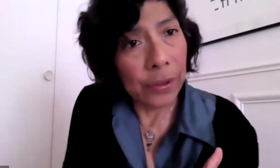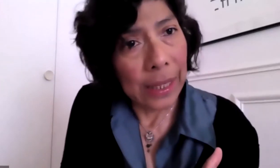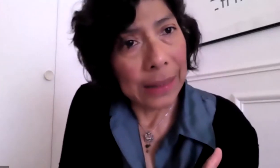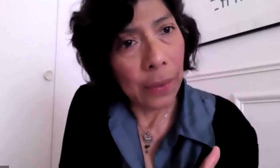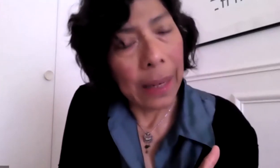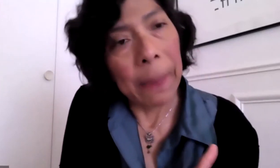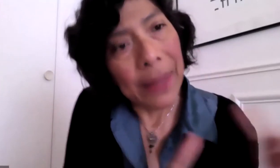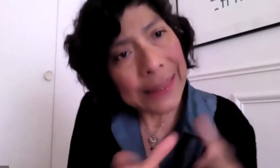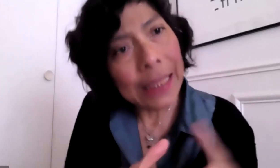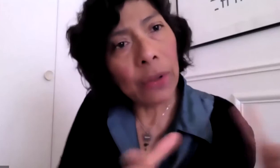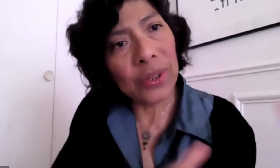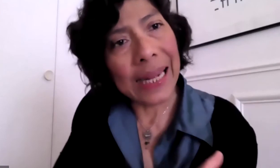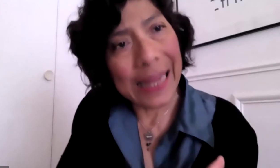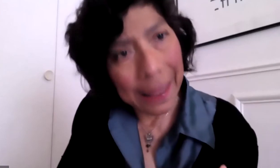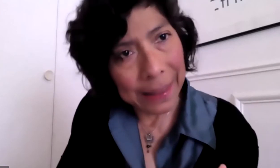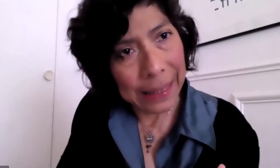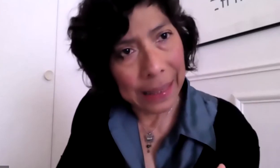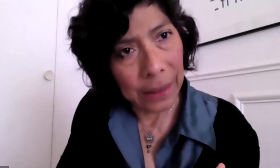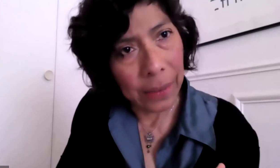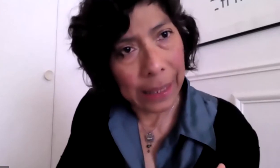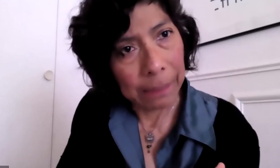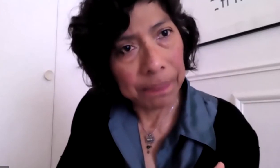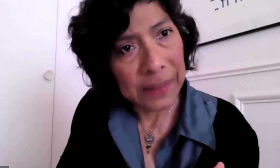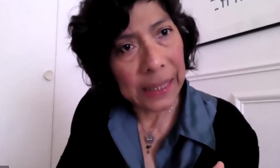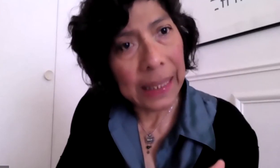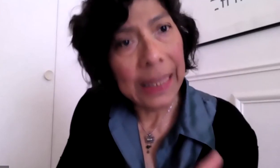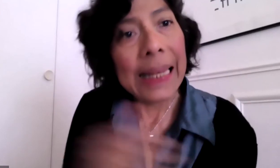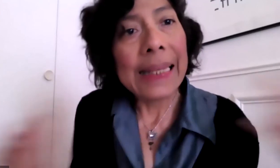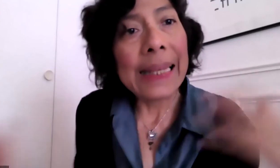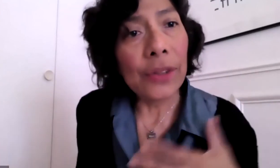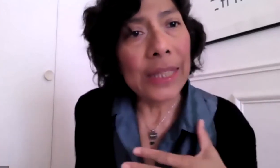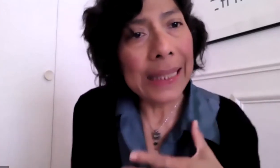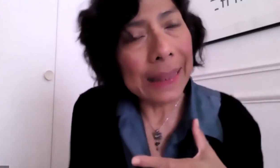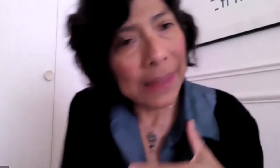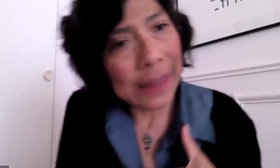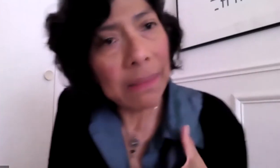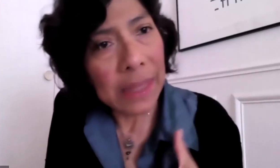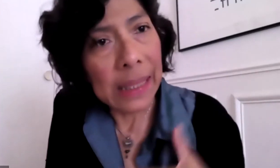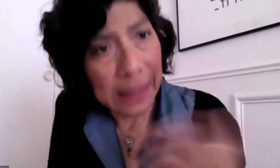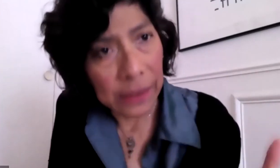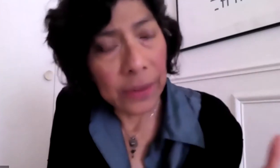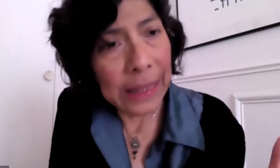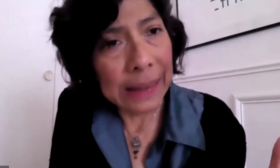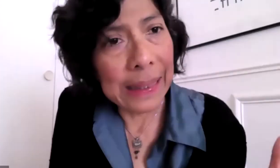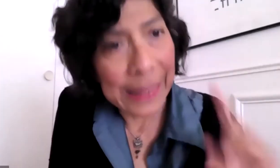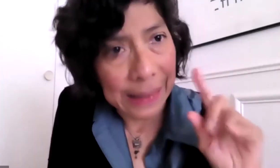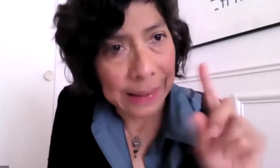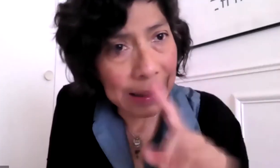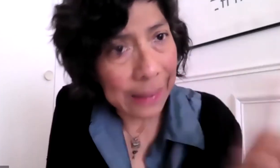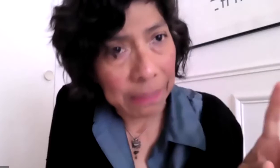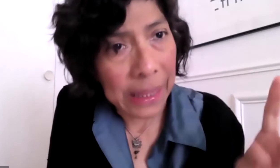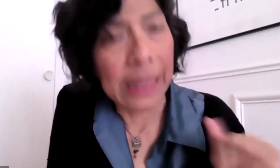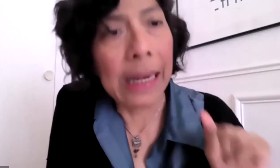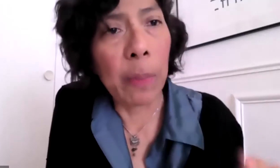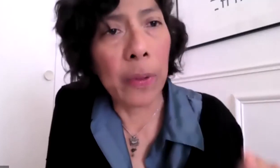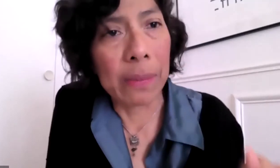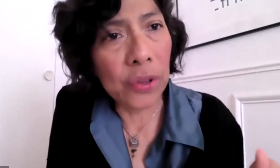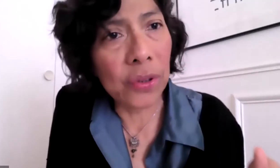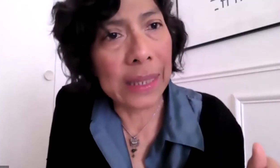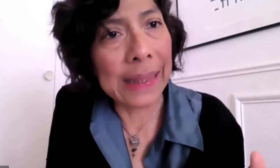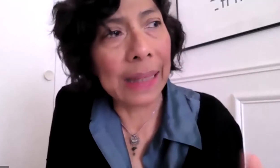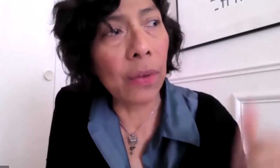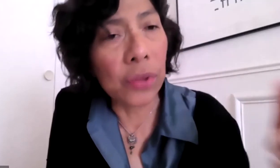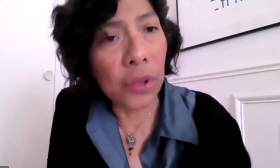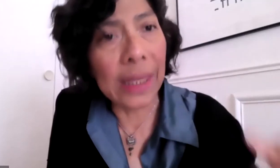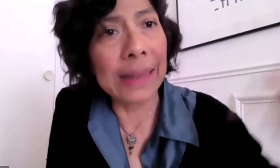certain illnesses, and the aim was selecting them in order to